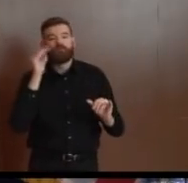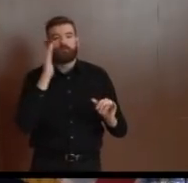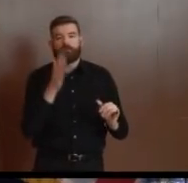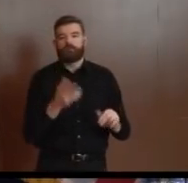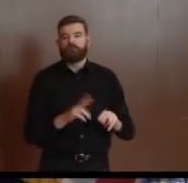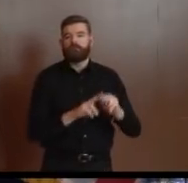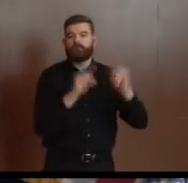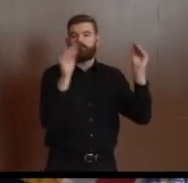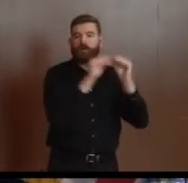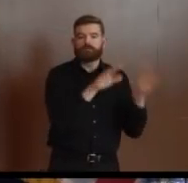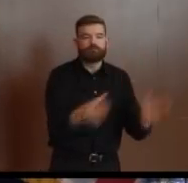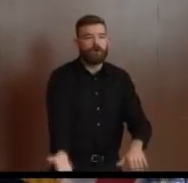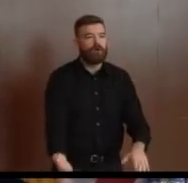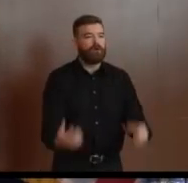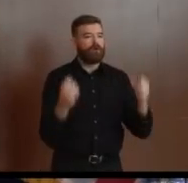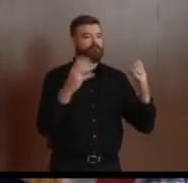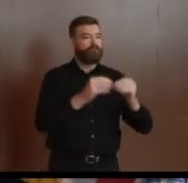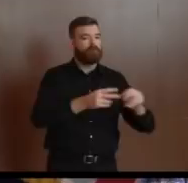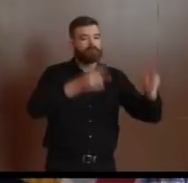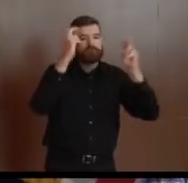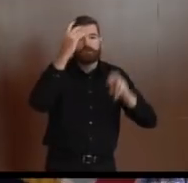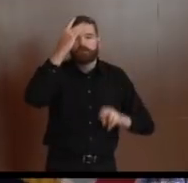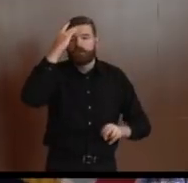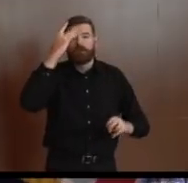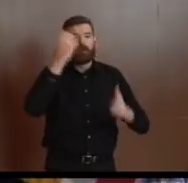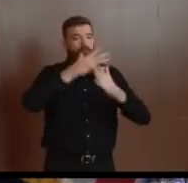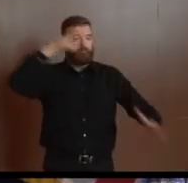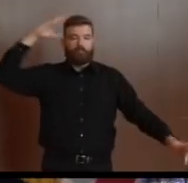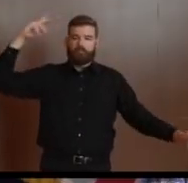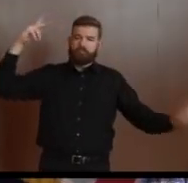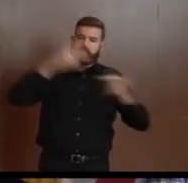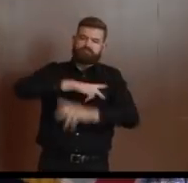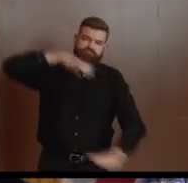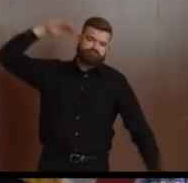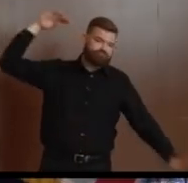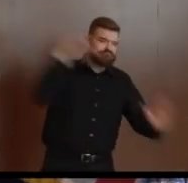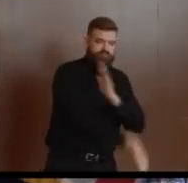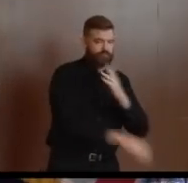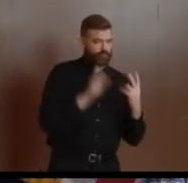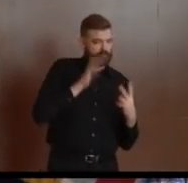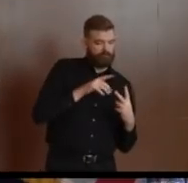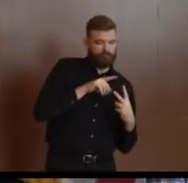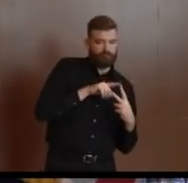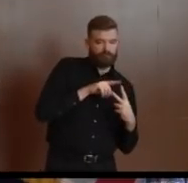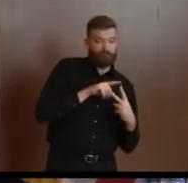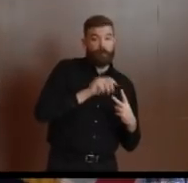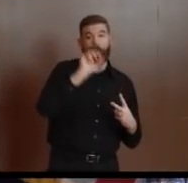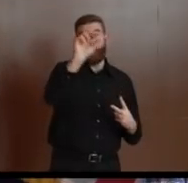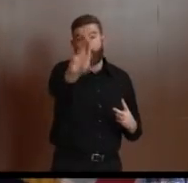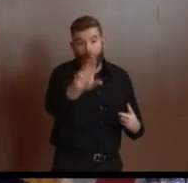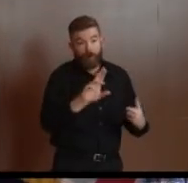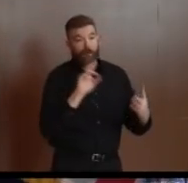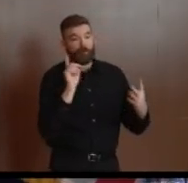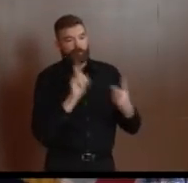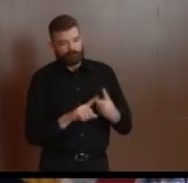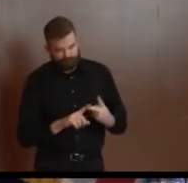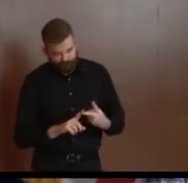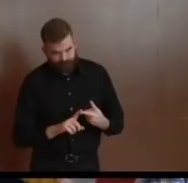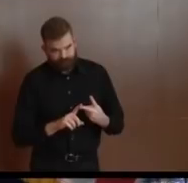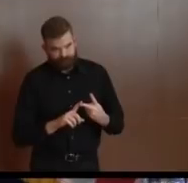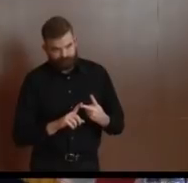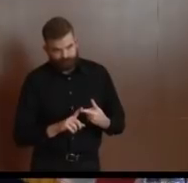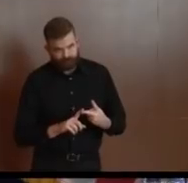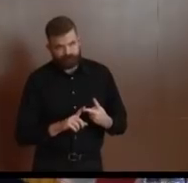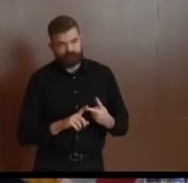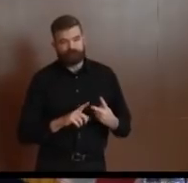lot of sick people, and our economy will be cratered. That's one choice. The other choice is to get out ahead